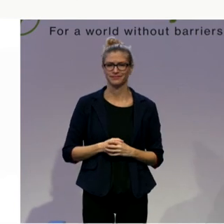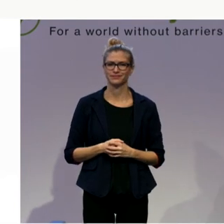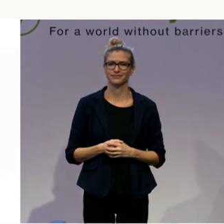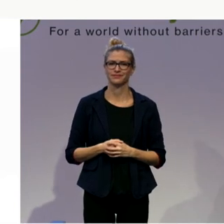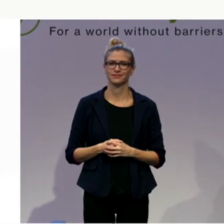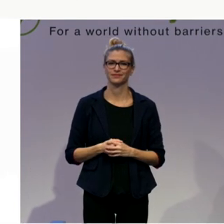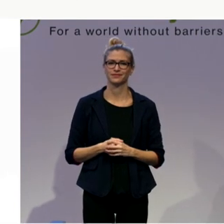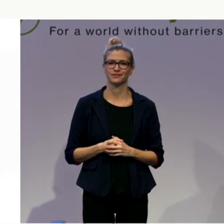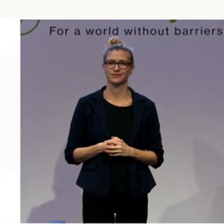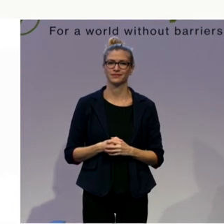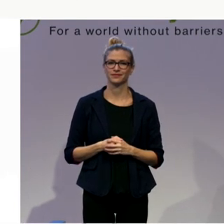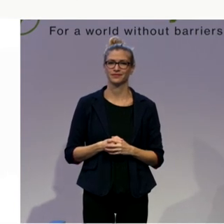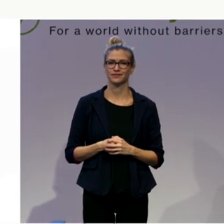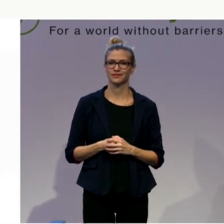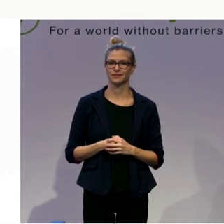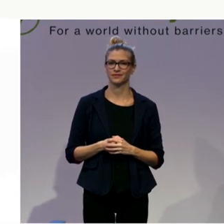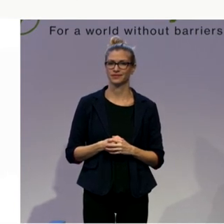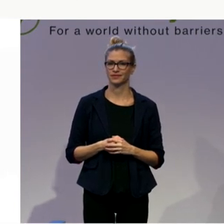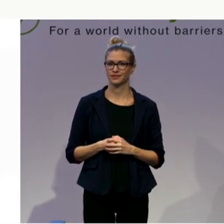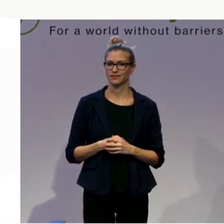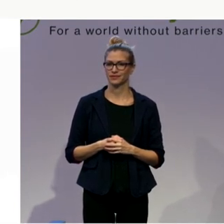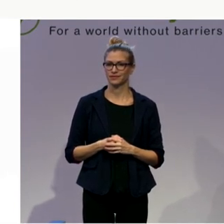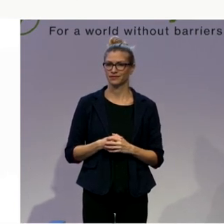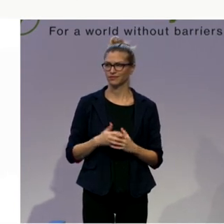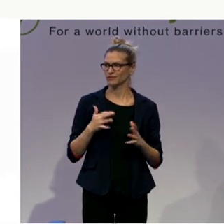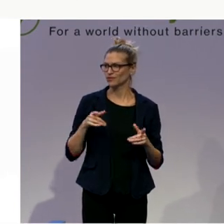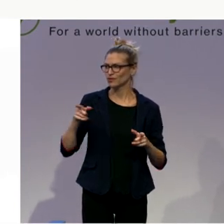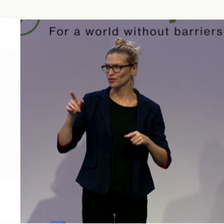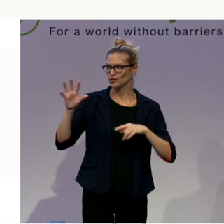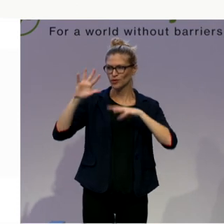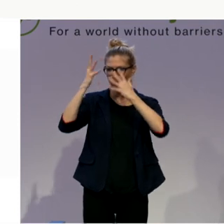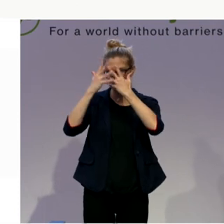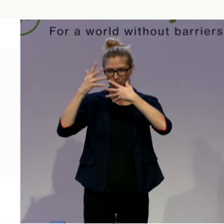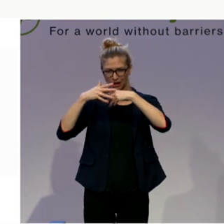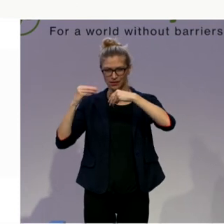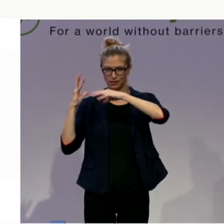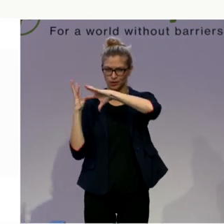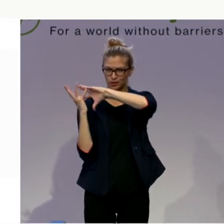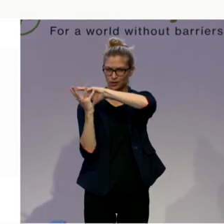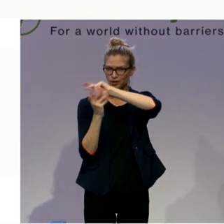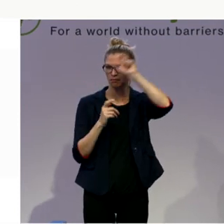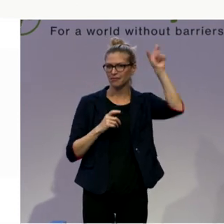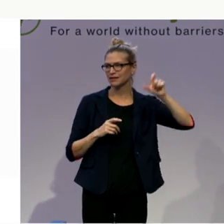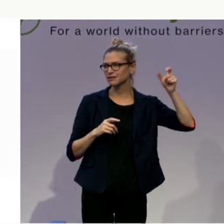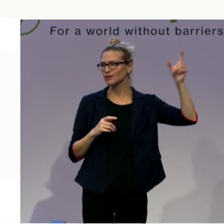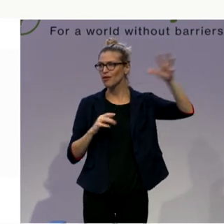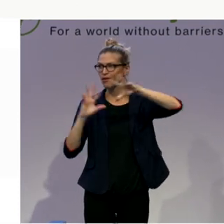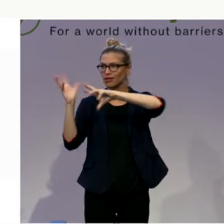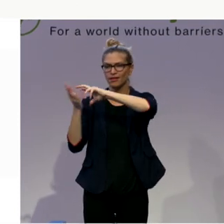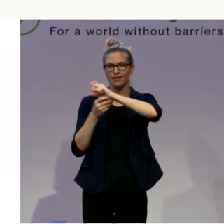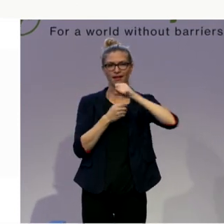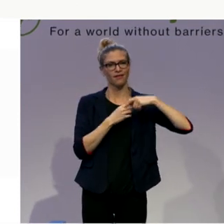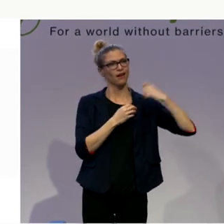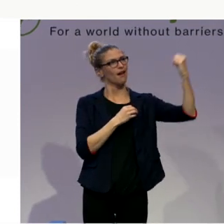And now, representatives of family came with a light as a symbol to hope